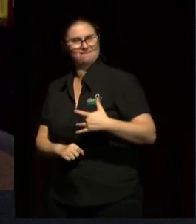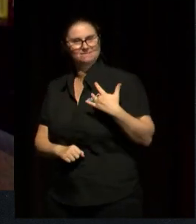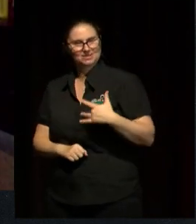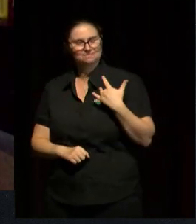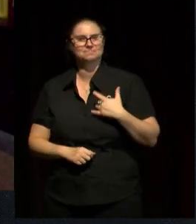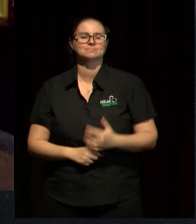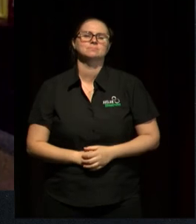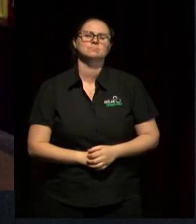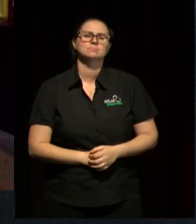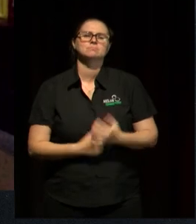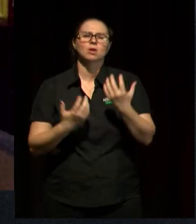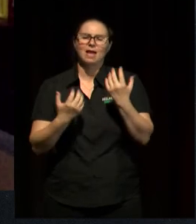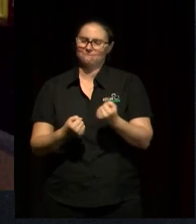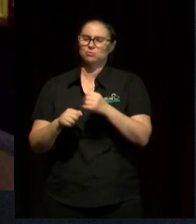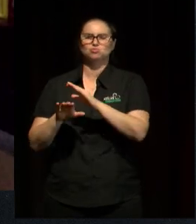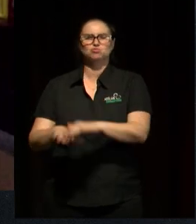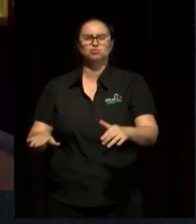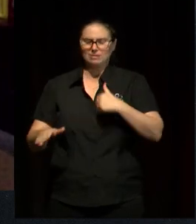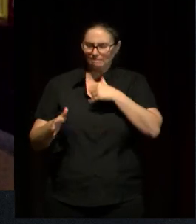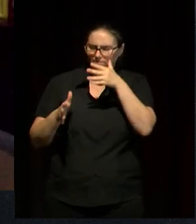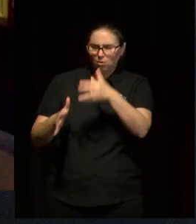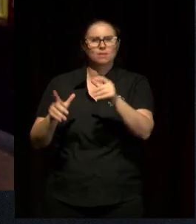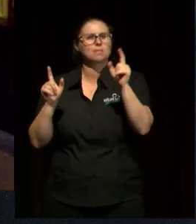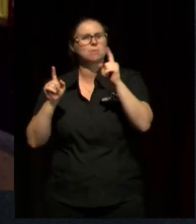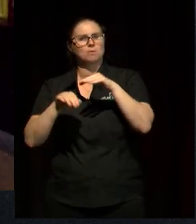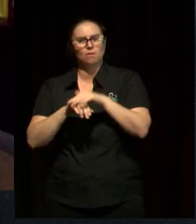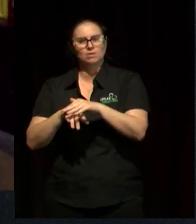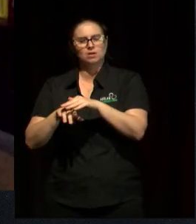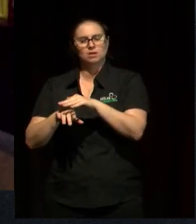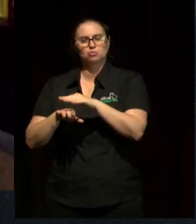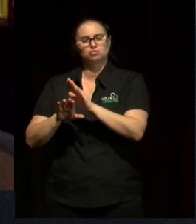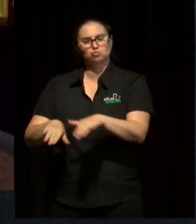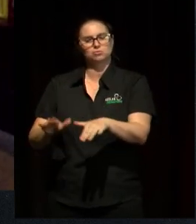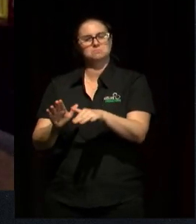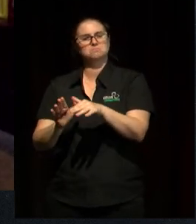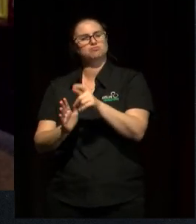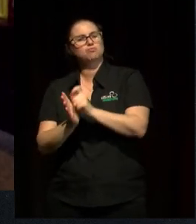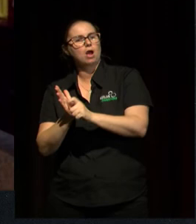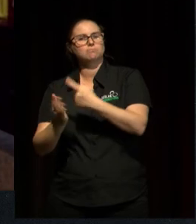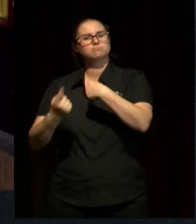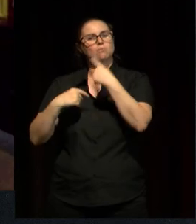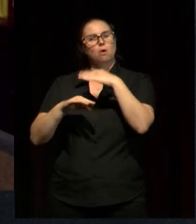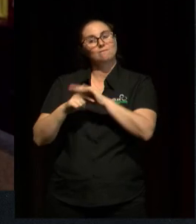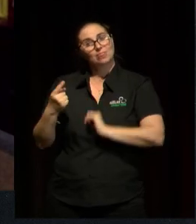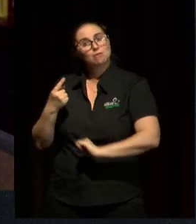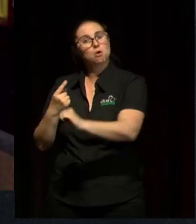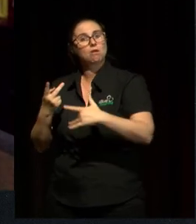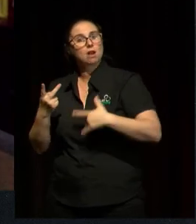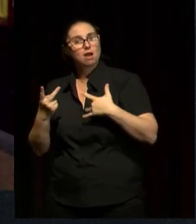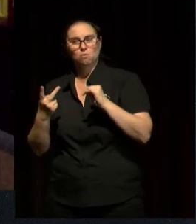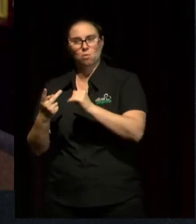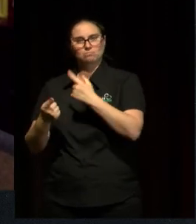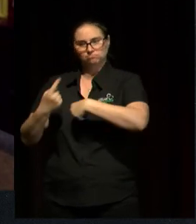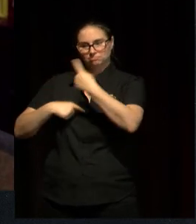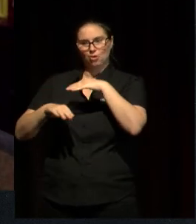texts. writing stories about their lives or the lives of others, often family members. They're doing this kind of stuff every